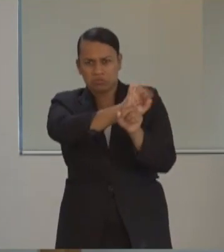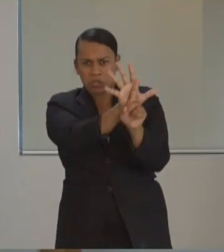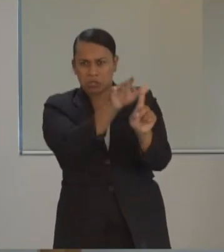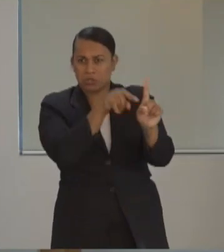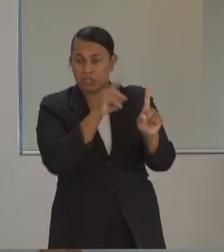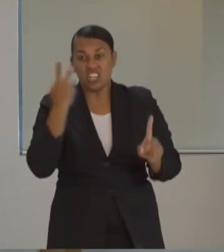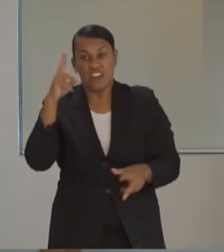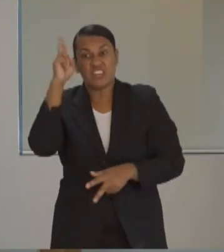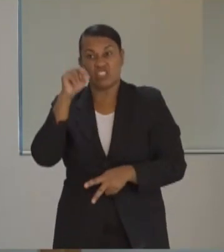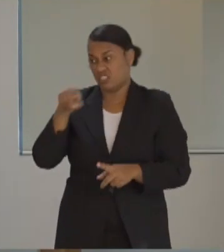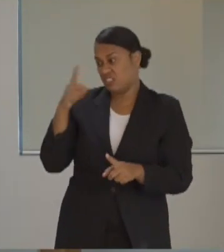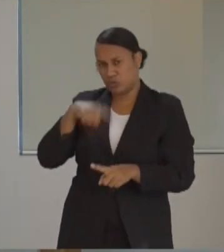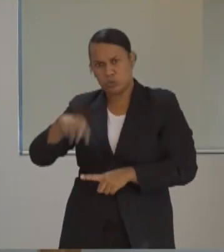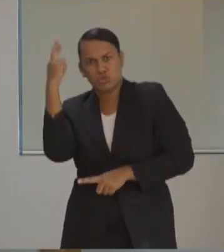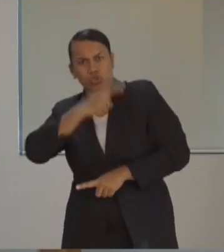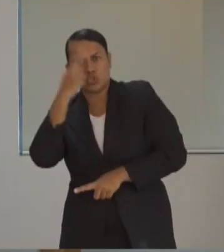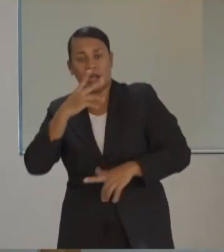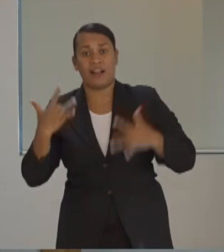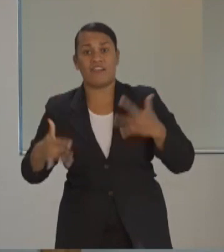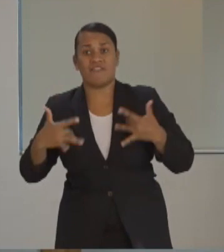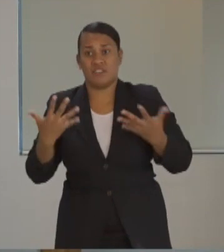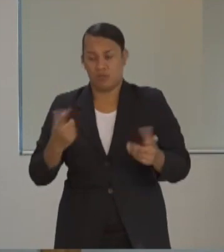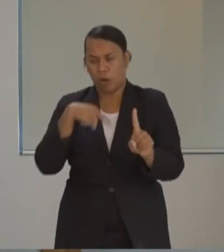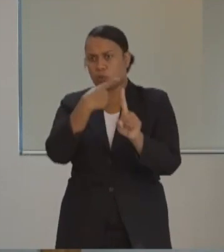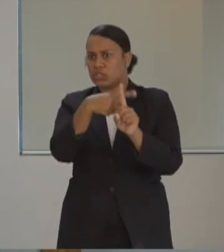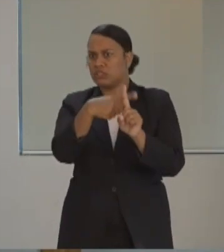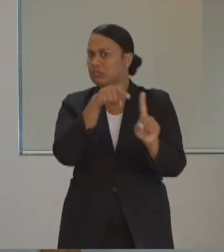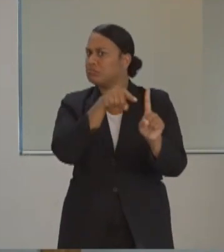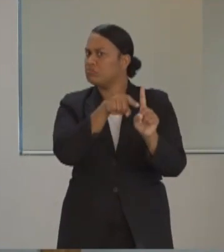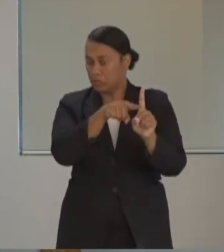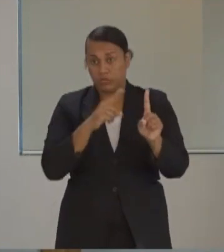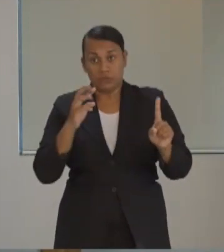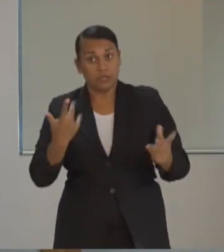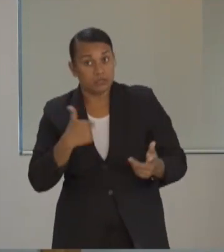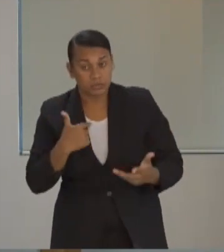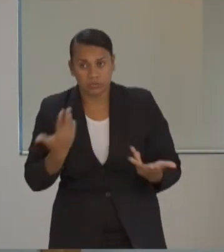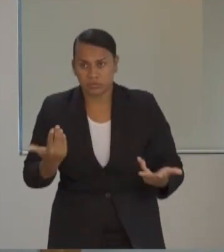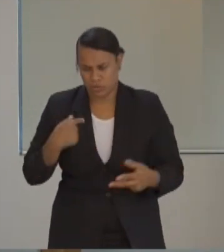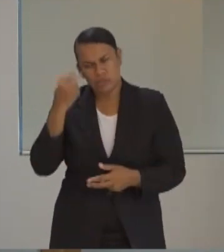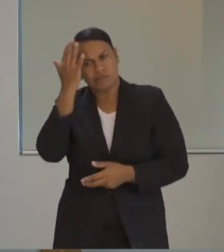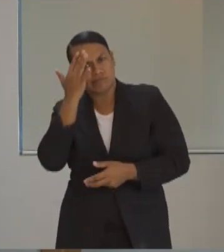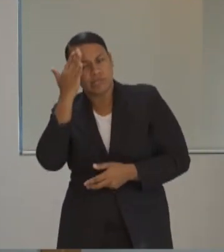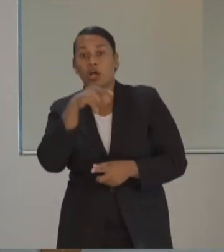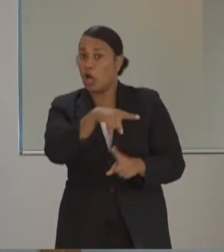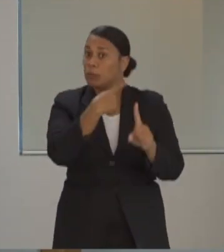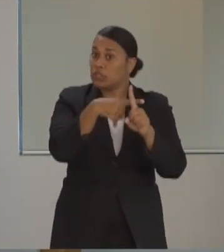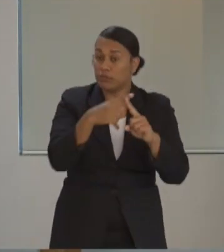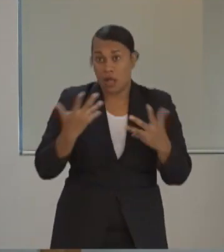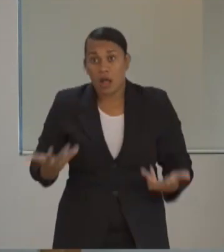stake, that means positive. So clinically, we have officially confirmed this patient,